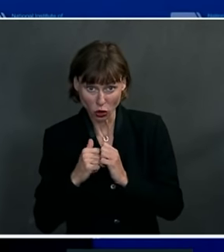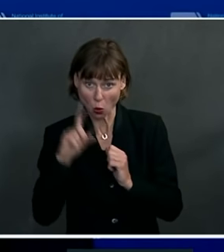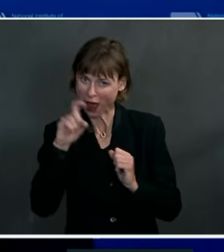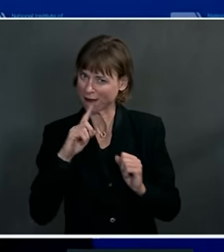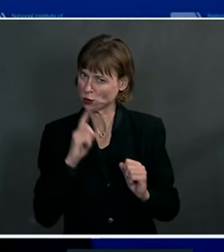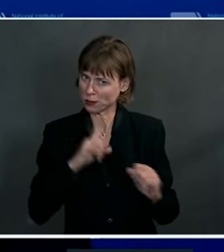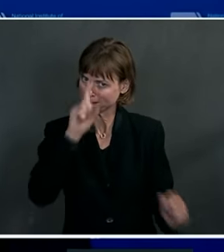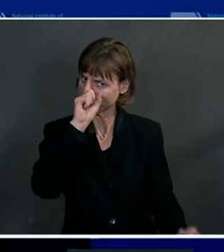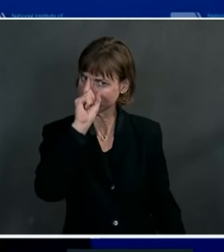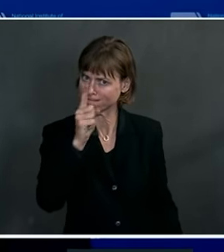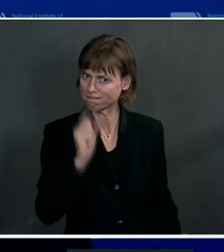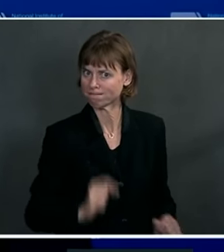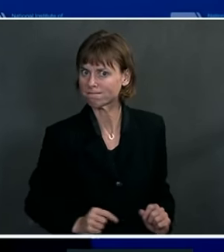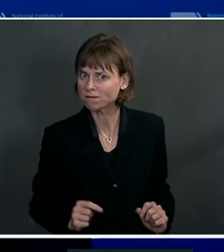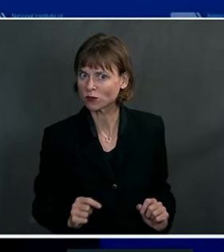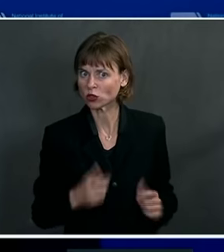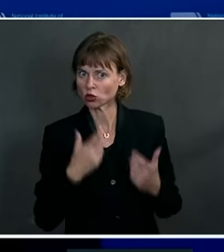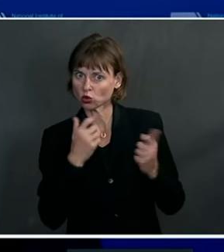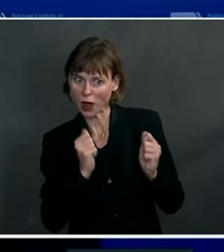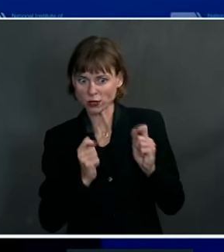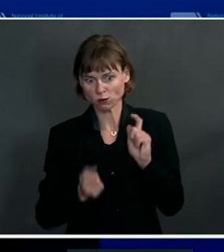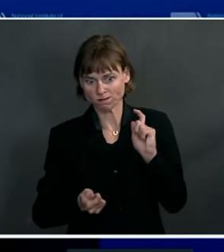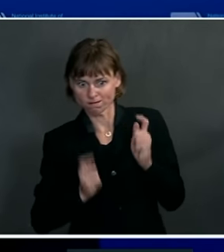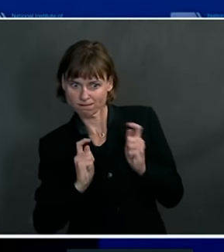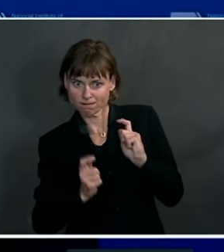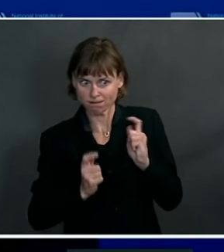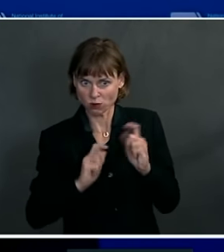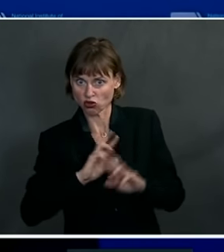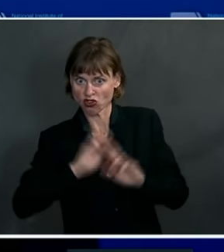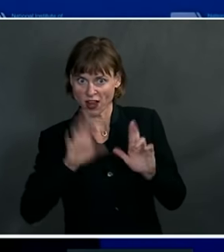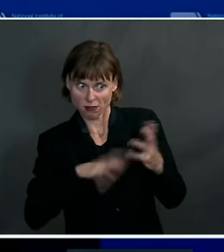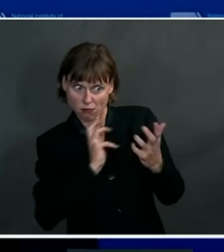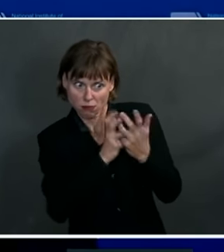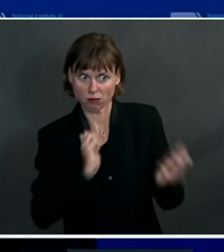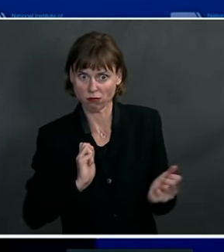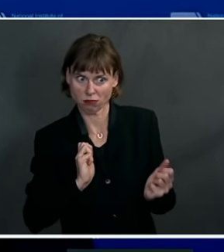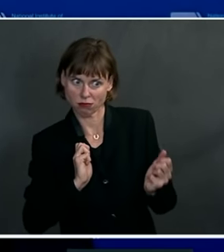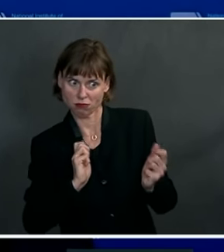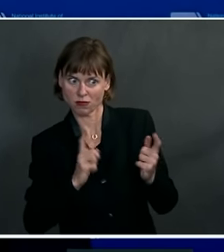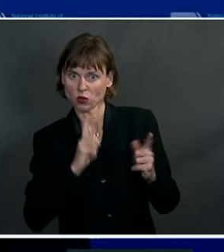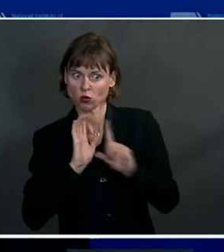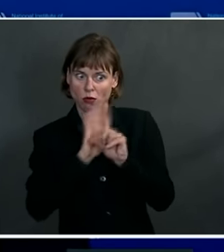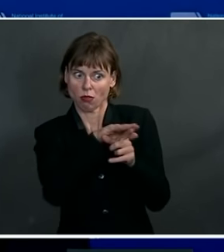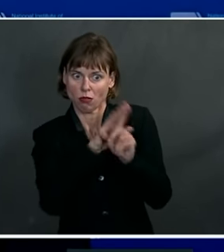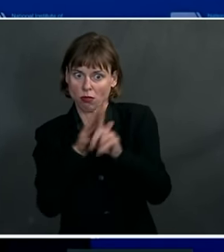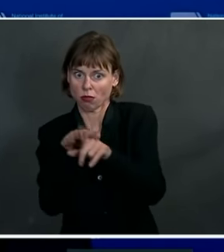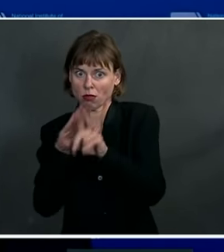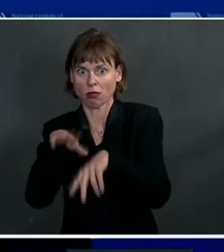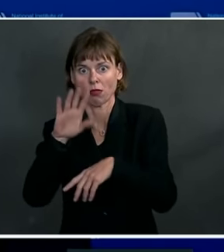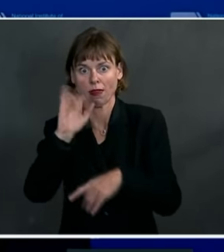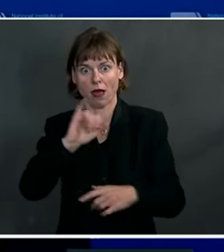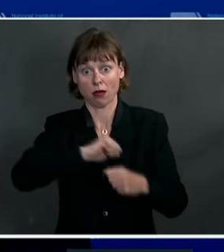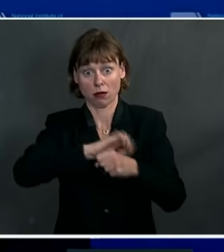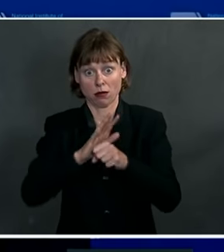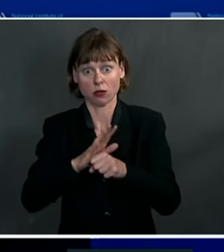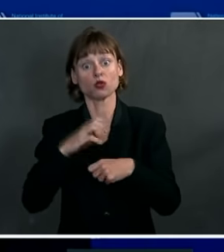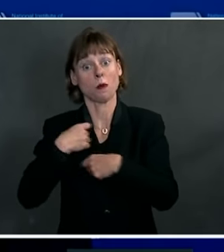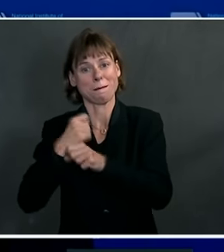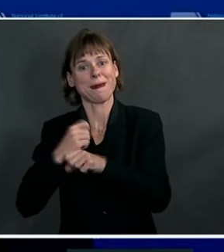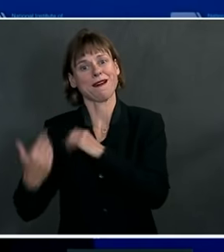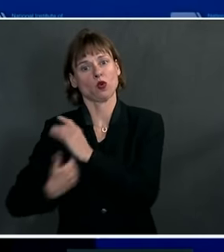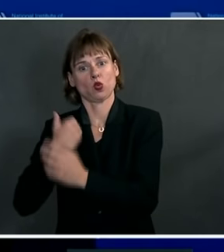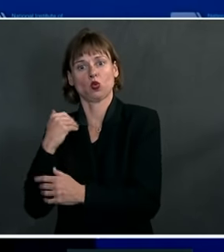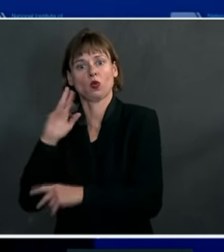nimble to be able to just adjust readily to make versions of the vaccine that actually are